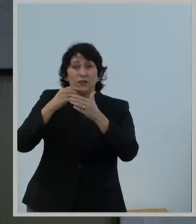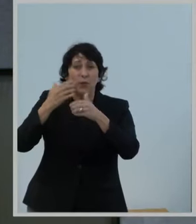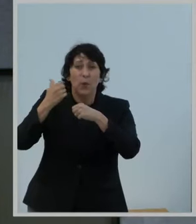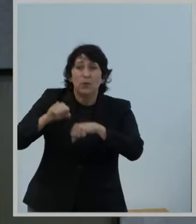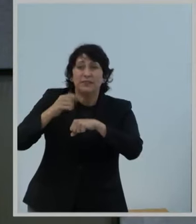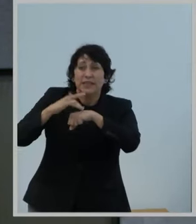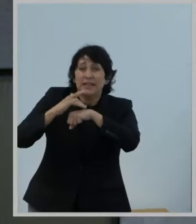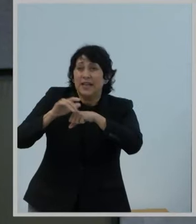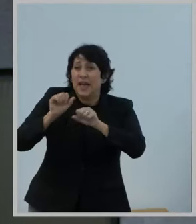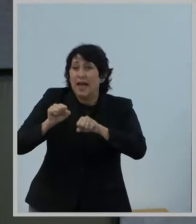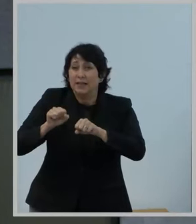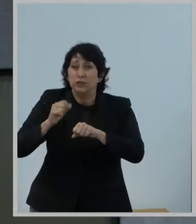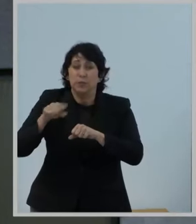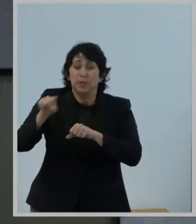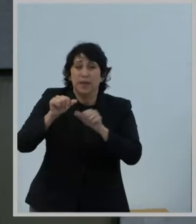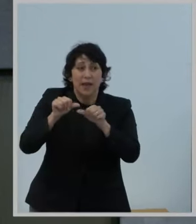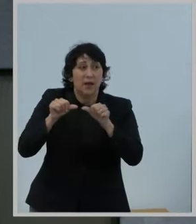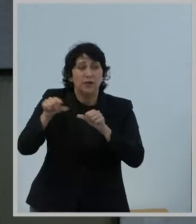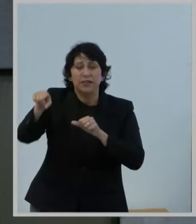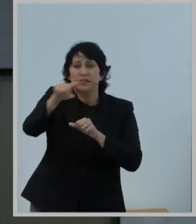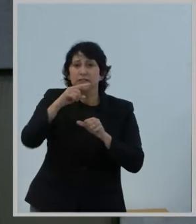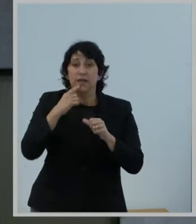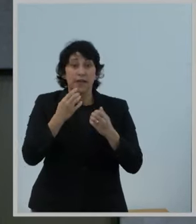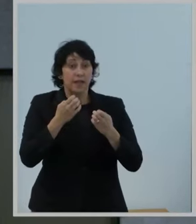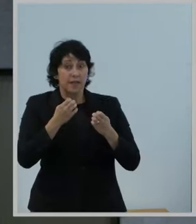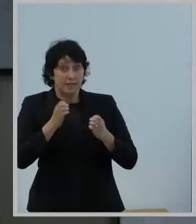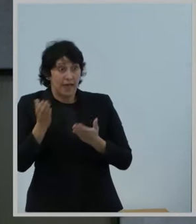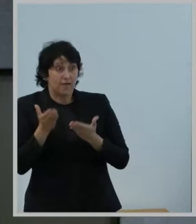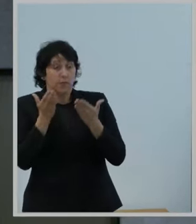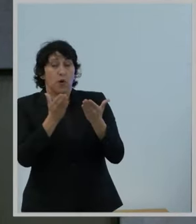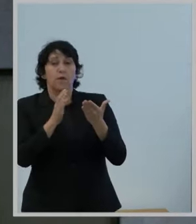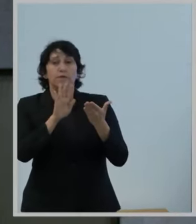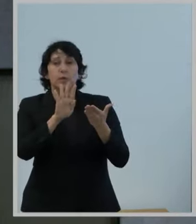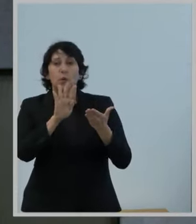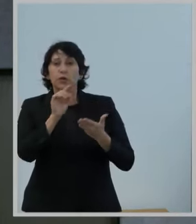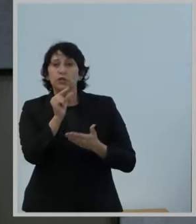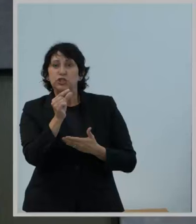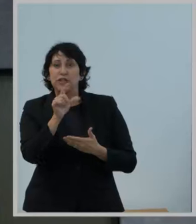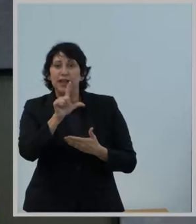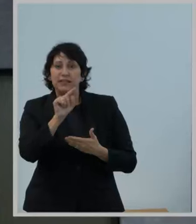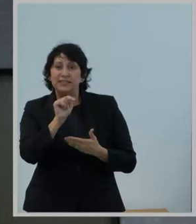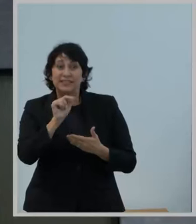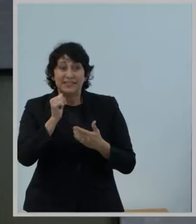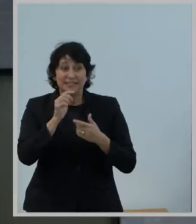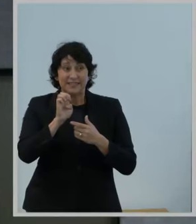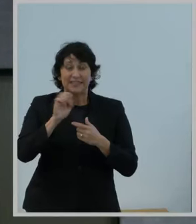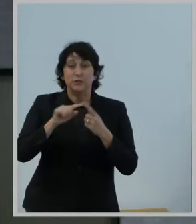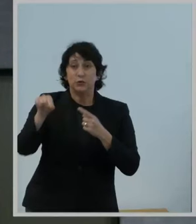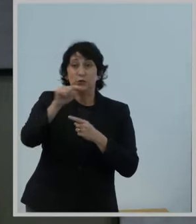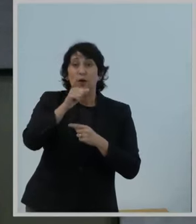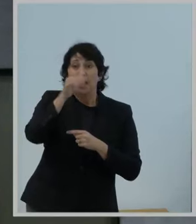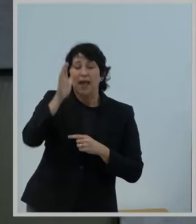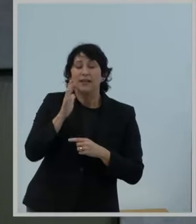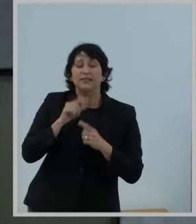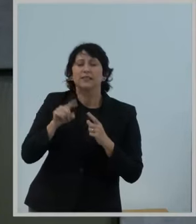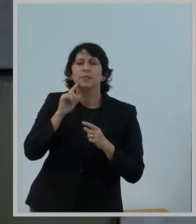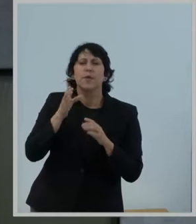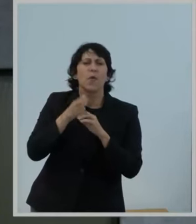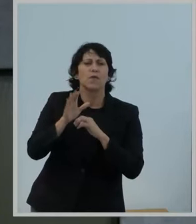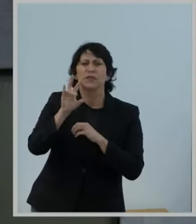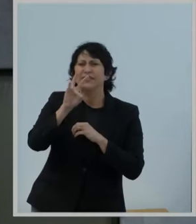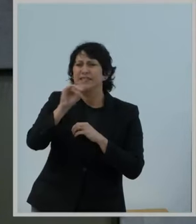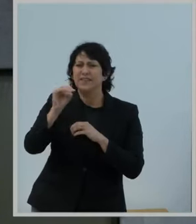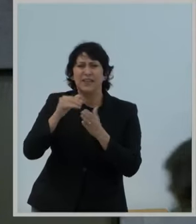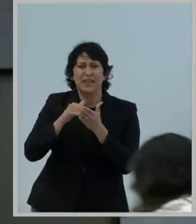they were serving. These efforts have helped bring 4G LTE to over 50,000 Alaskans. However, over 70,000